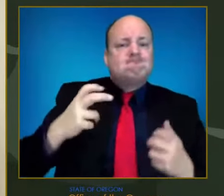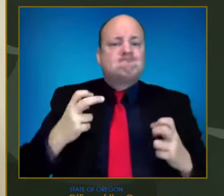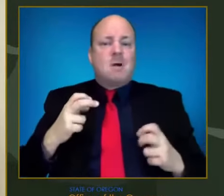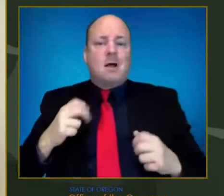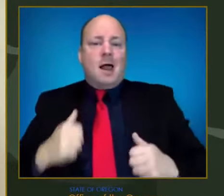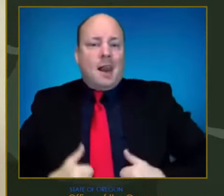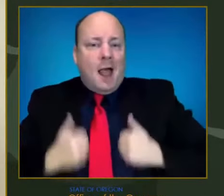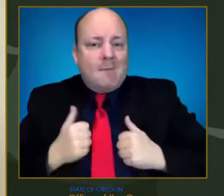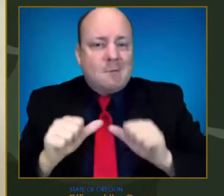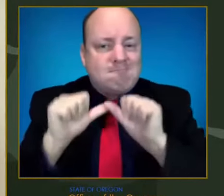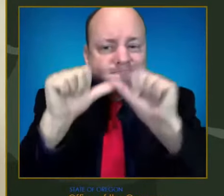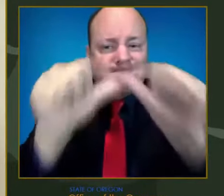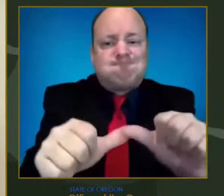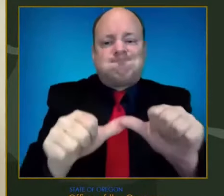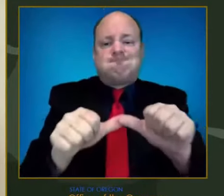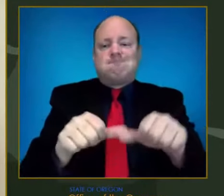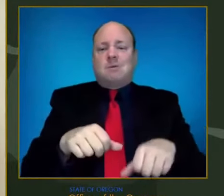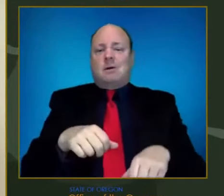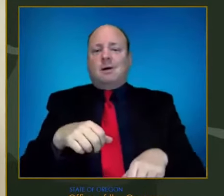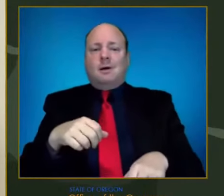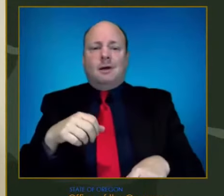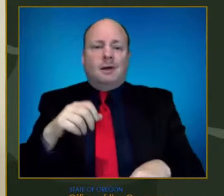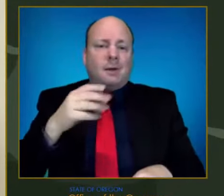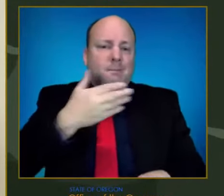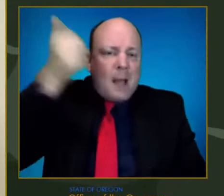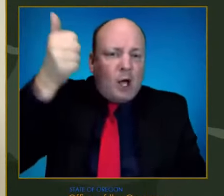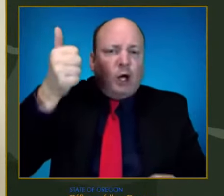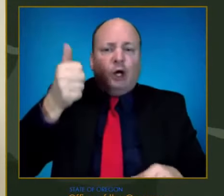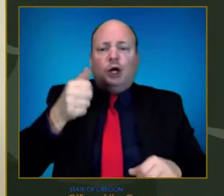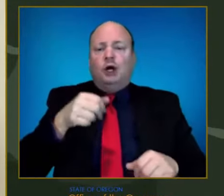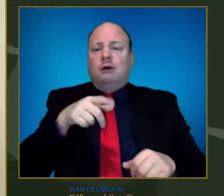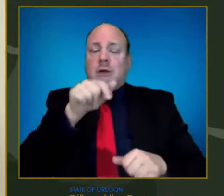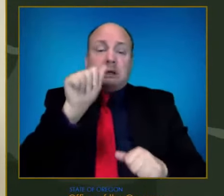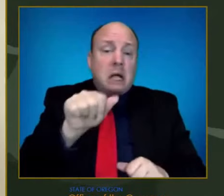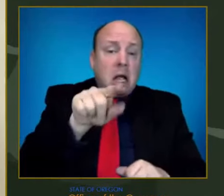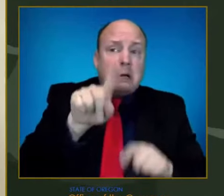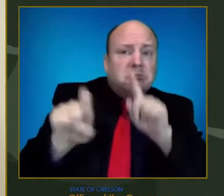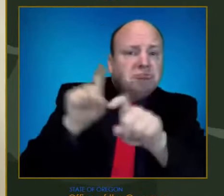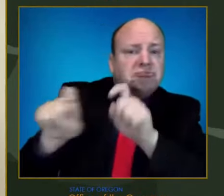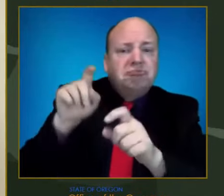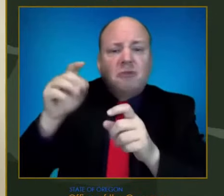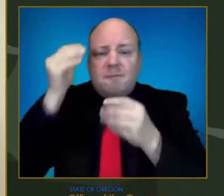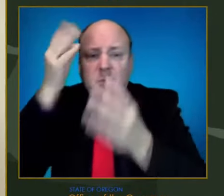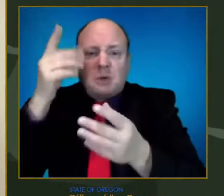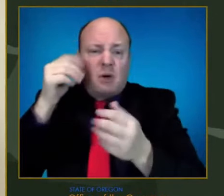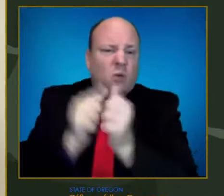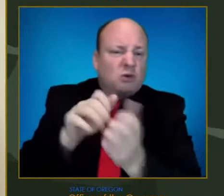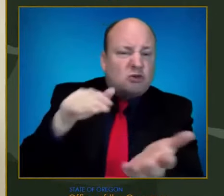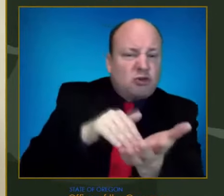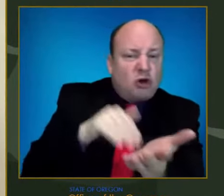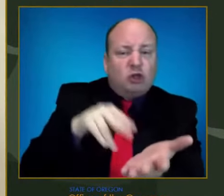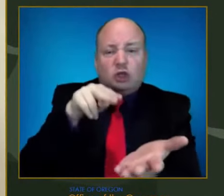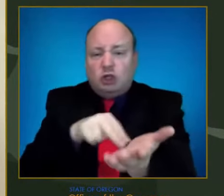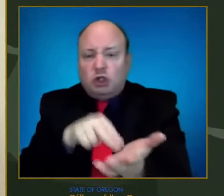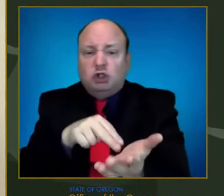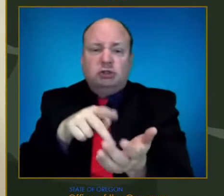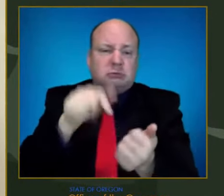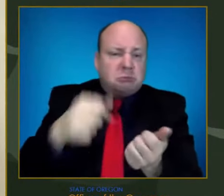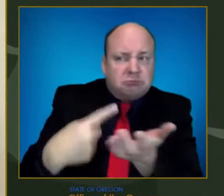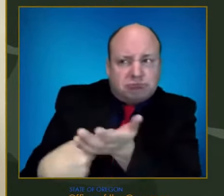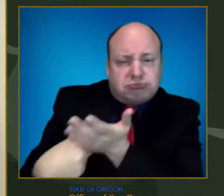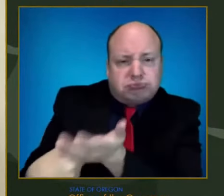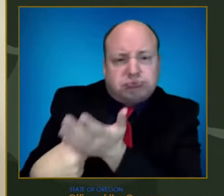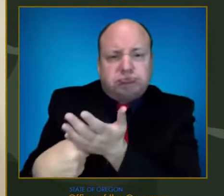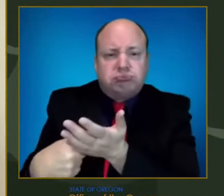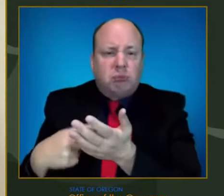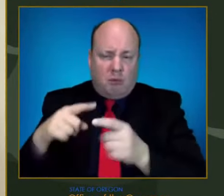or visit getvaccinated.oregon.gov. As Omicron is spreading, more states